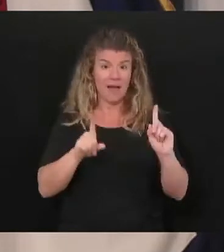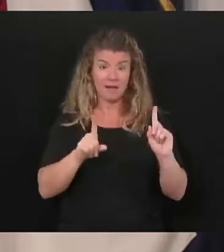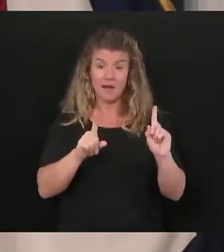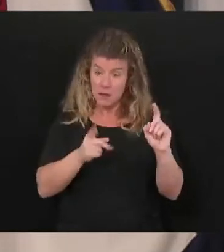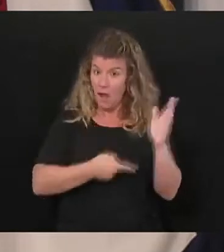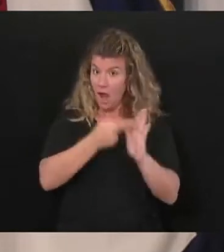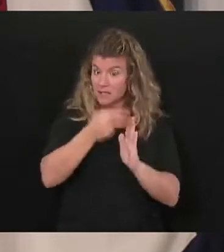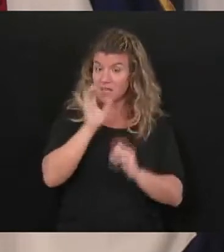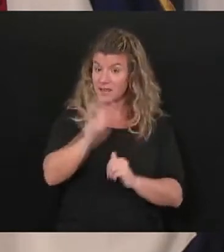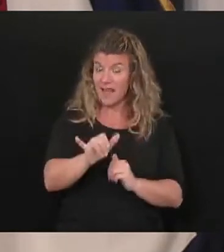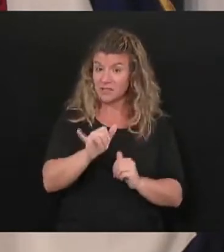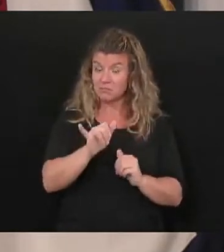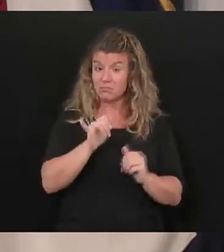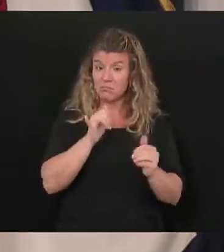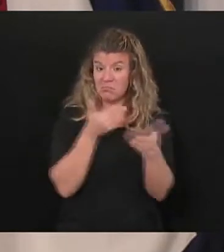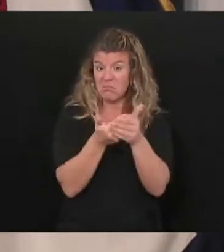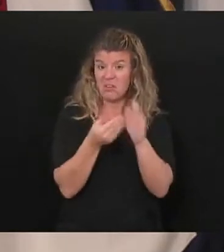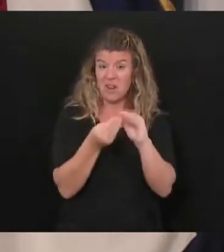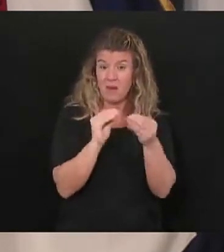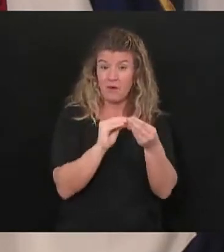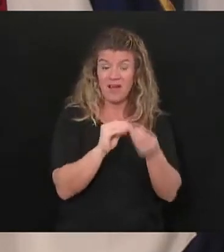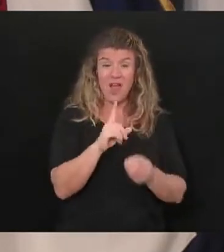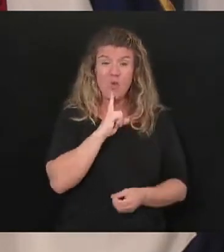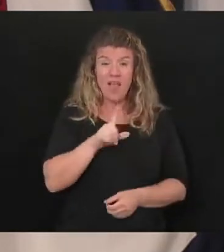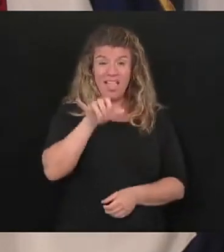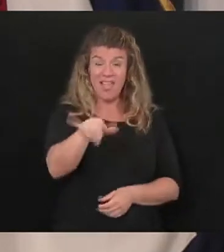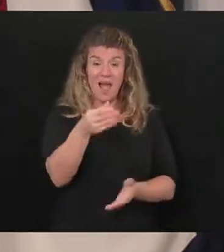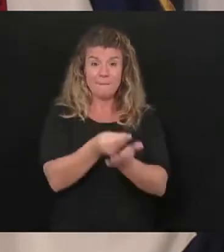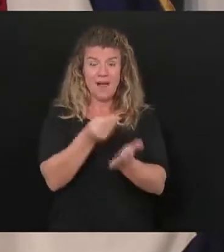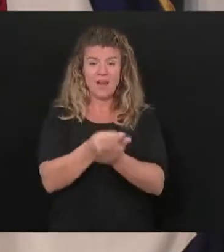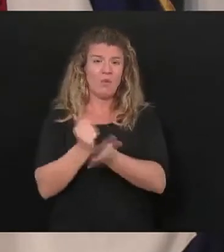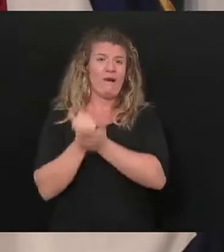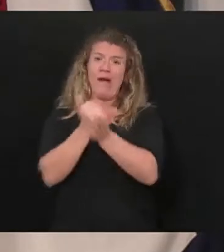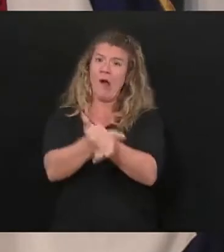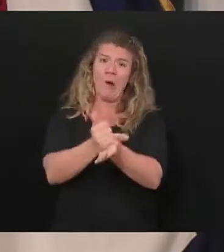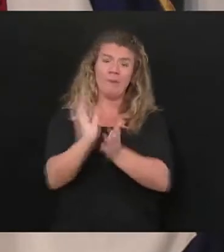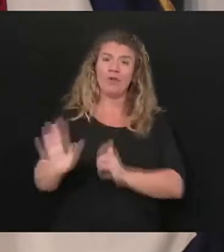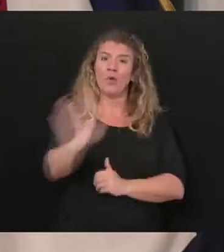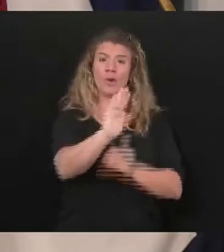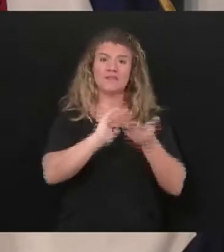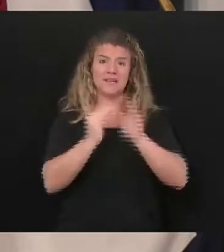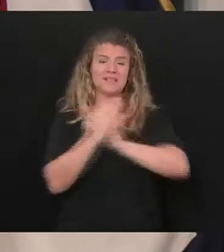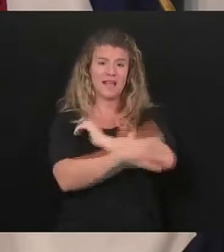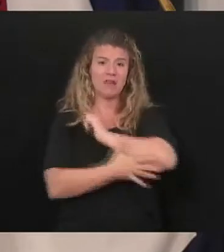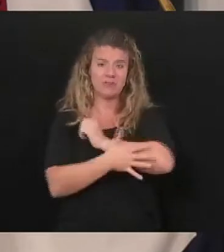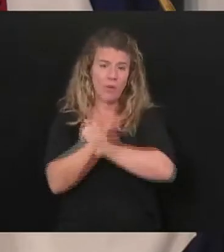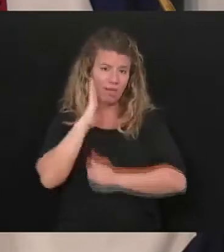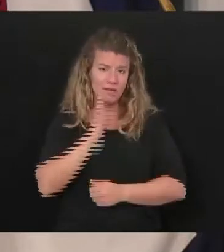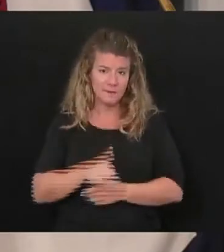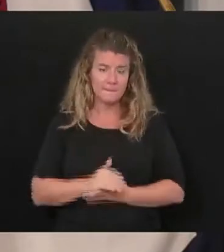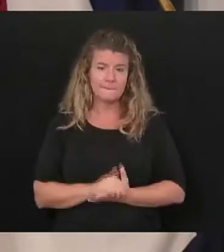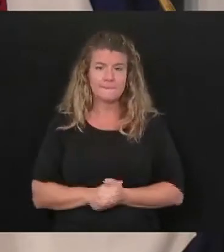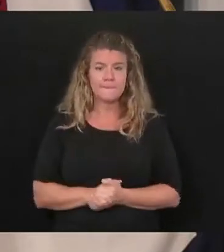And those dollars will really, really help our cities and counties in West Virginia. Now,